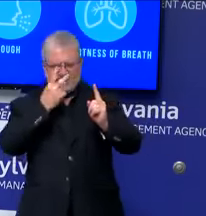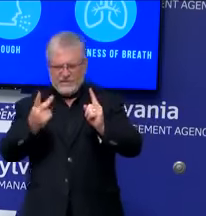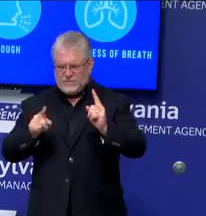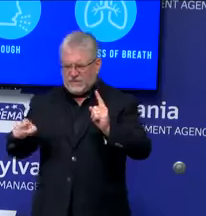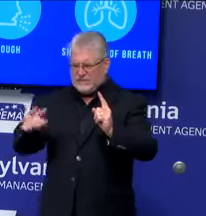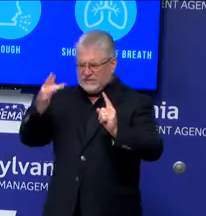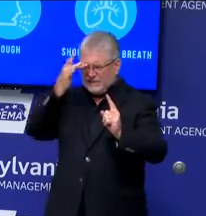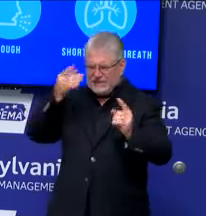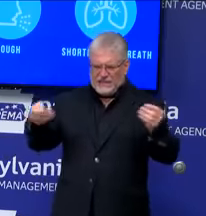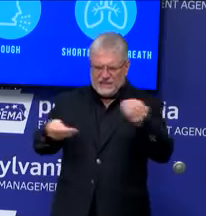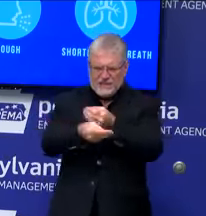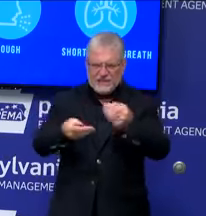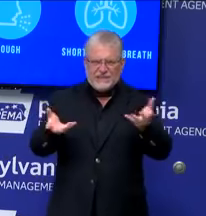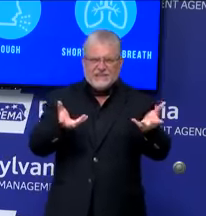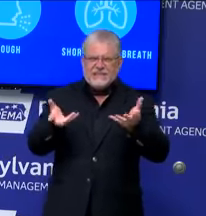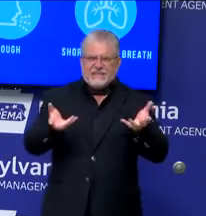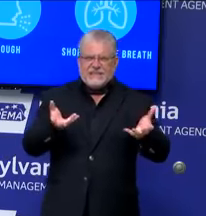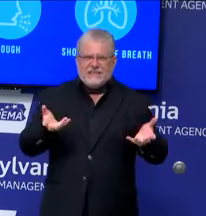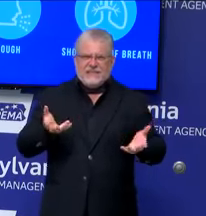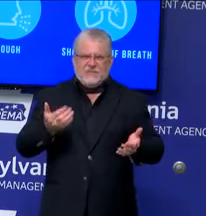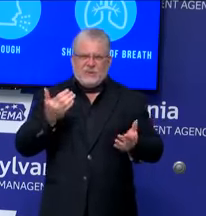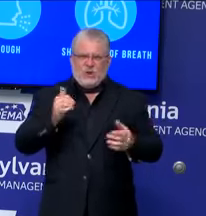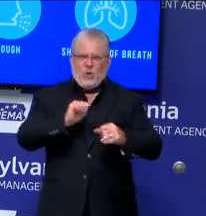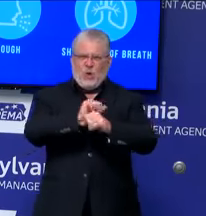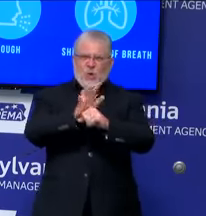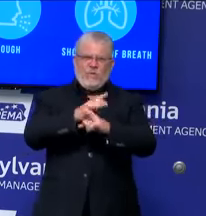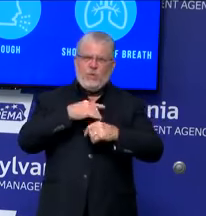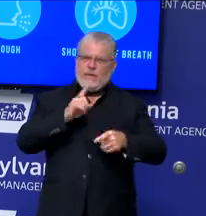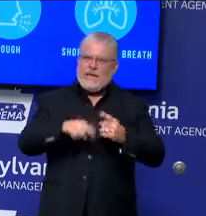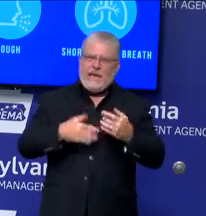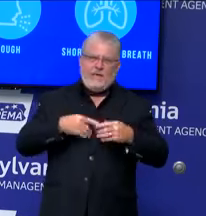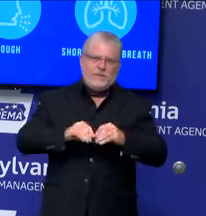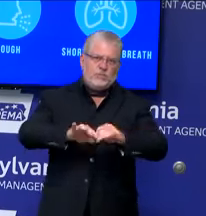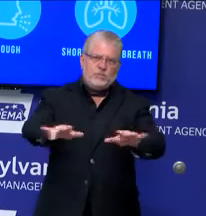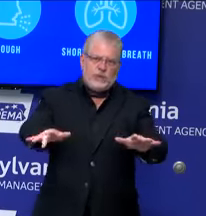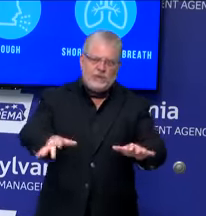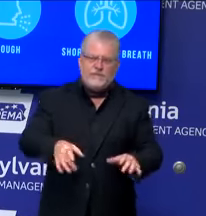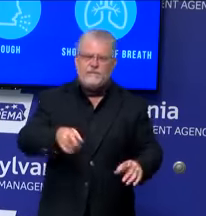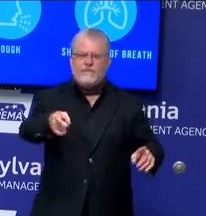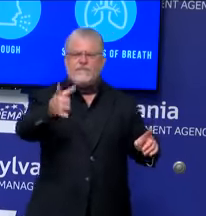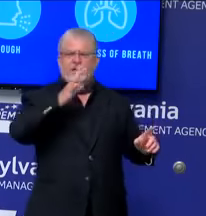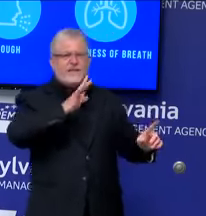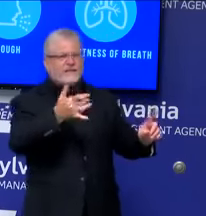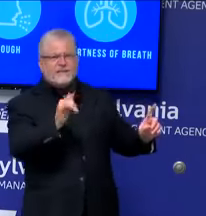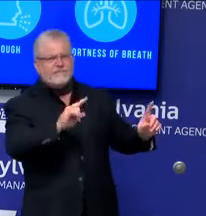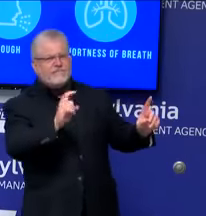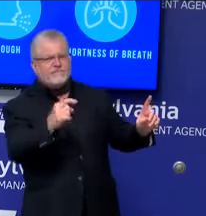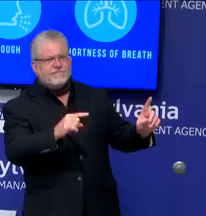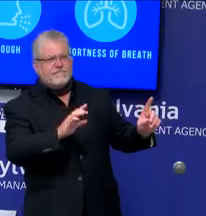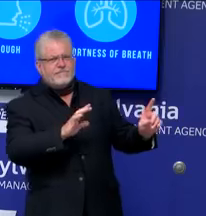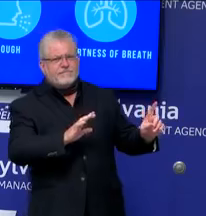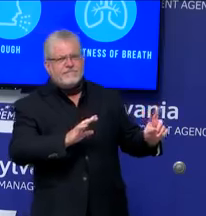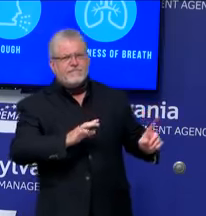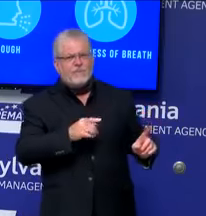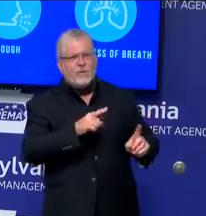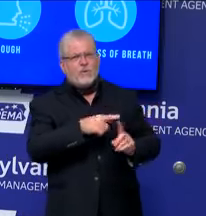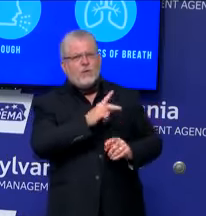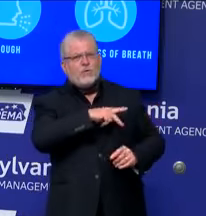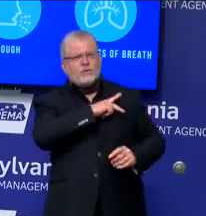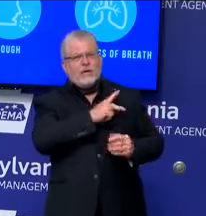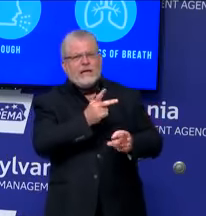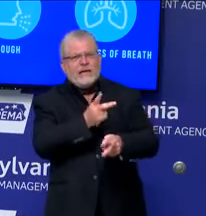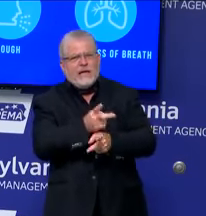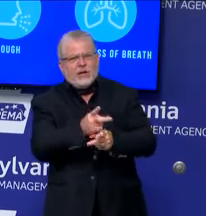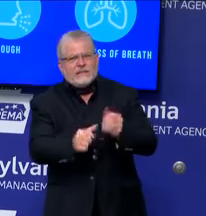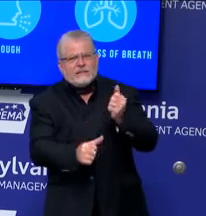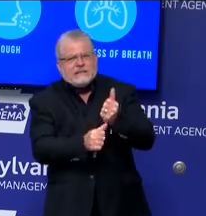-19 into the facility. And then, just to clarify, for the personal care and assisted living, that kind of – that clock actually couldn't begin